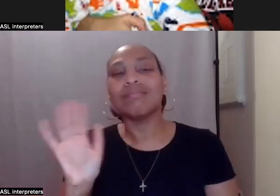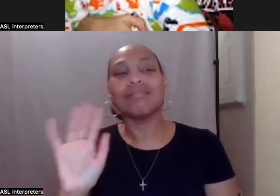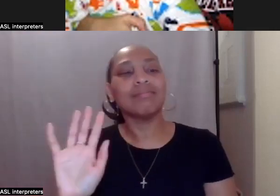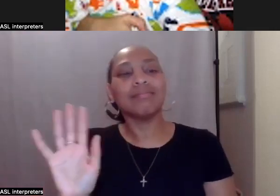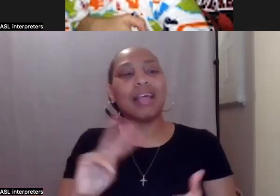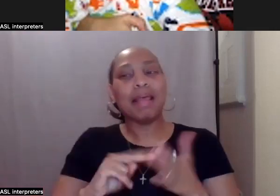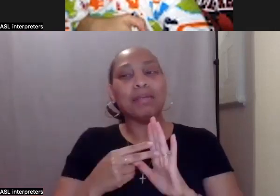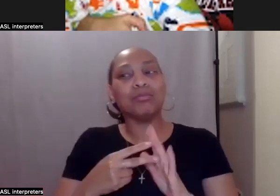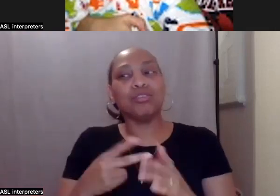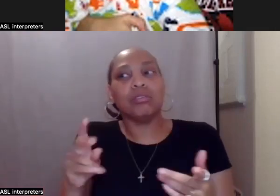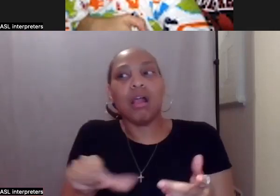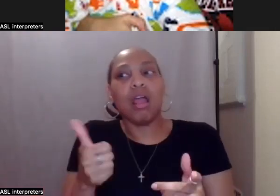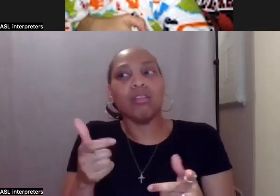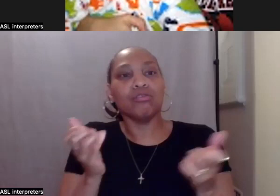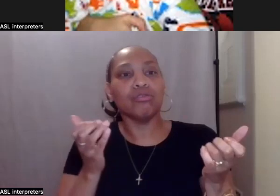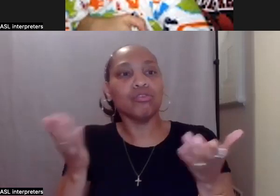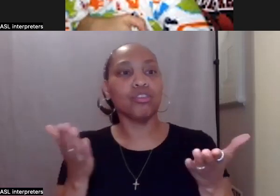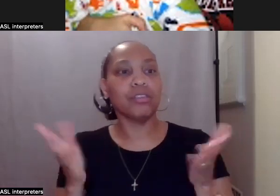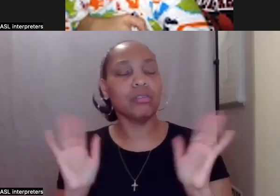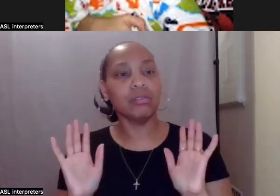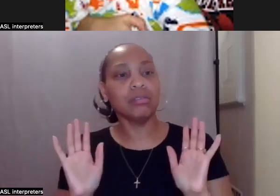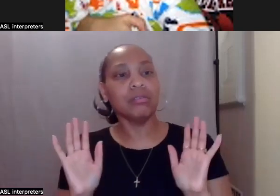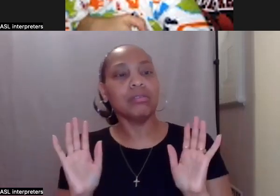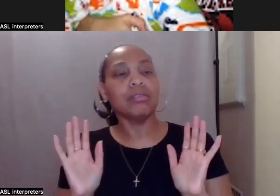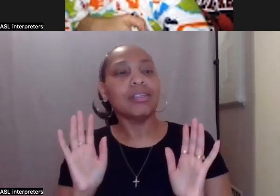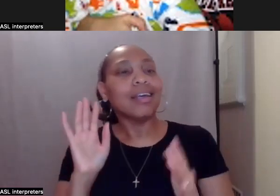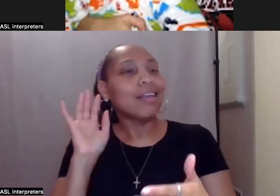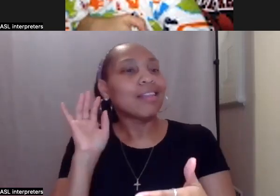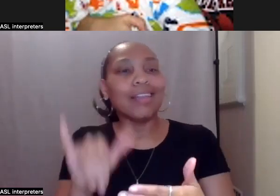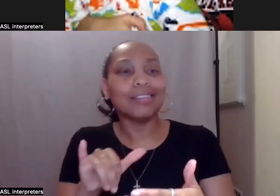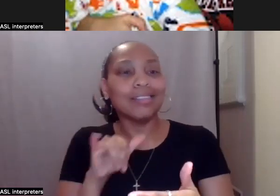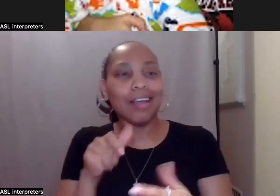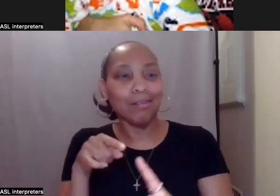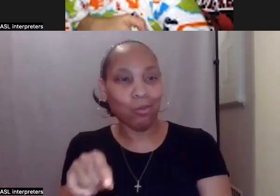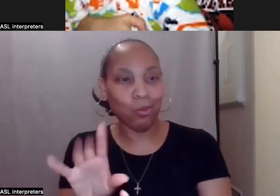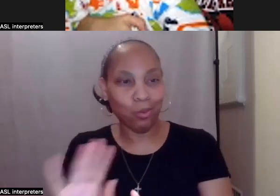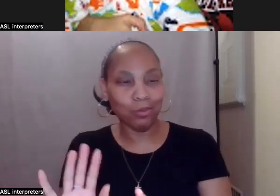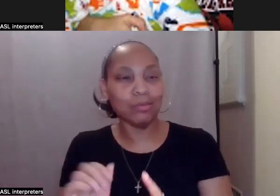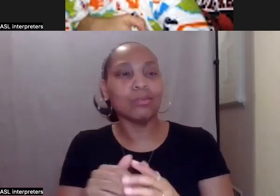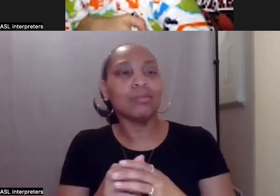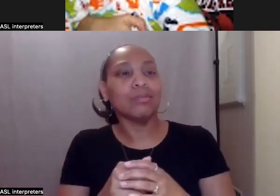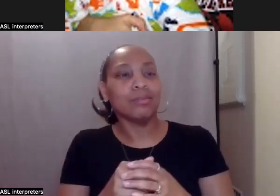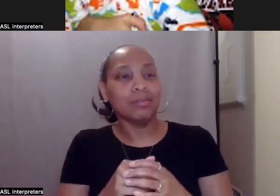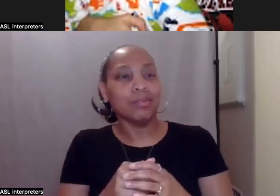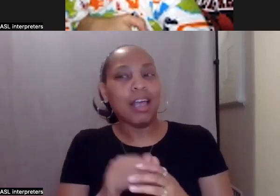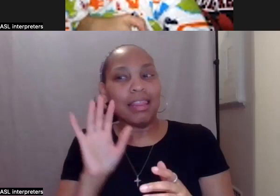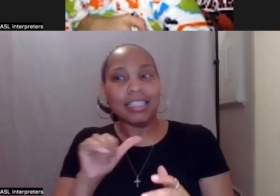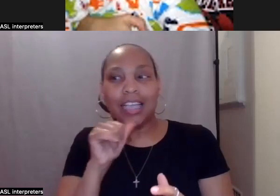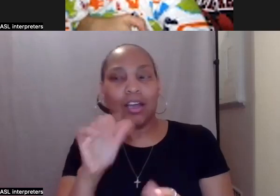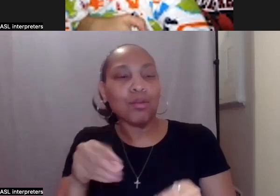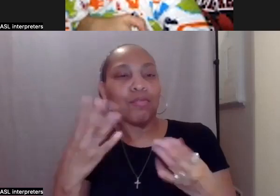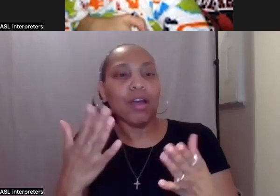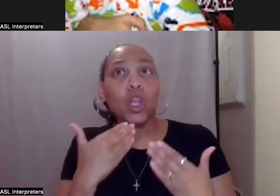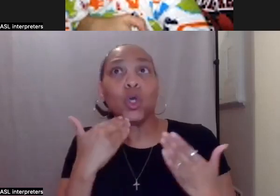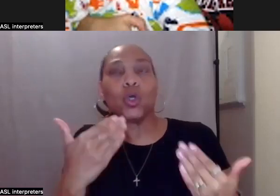being just another service in the system, it's not what, you know, it's not what brings that, that good life, right? That meaningful